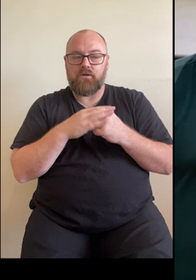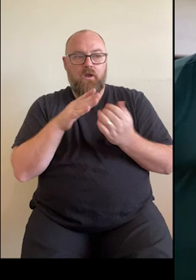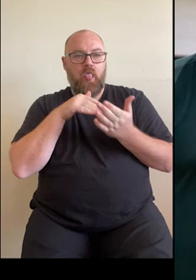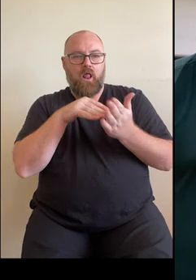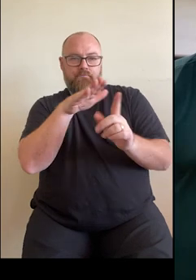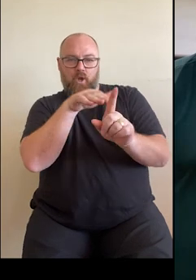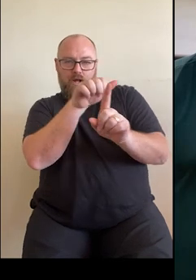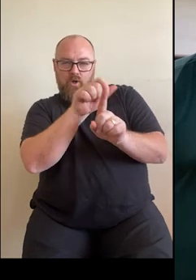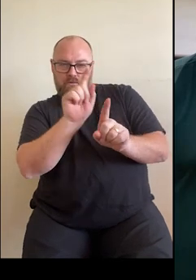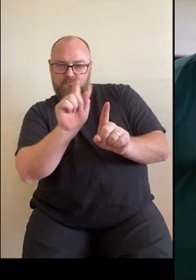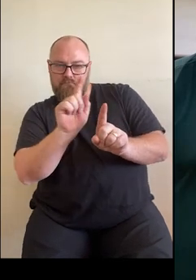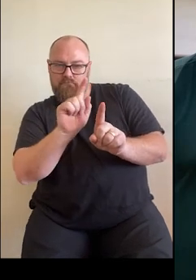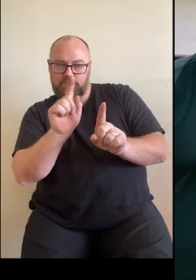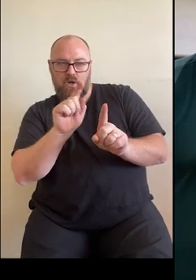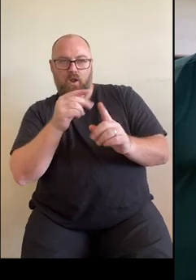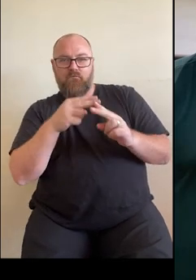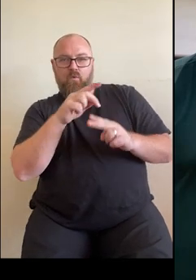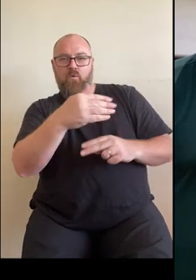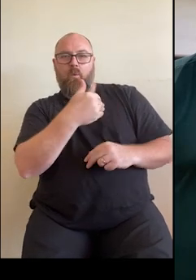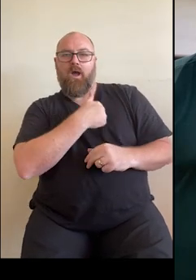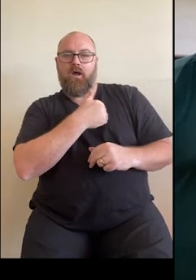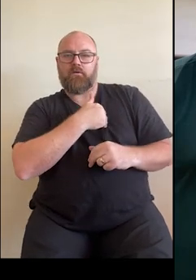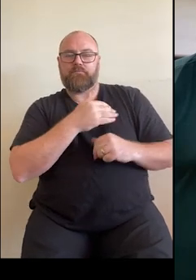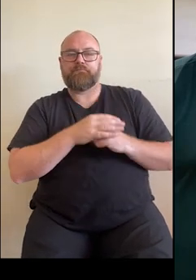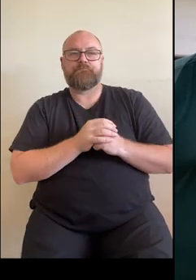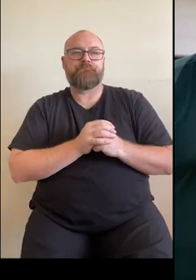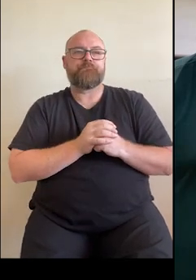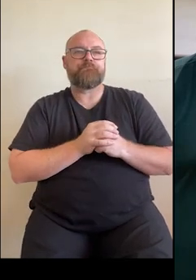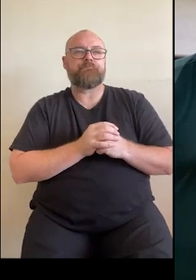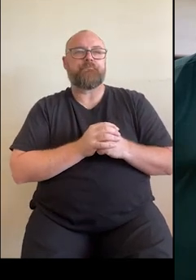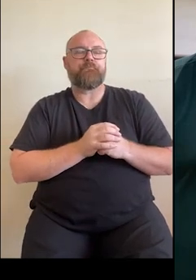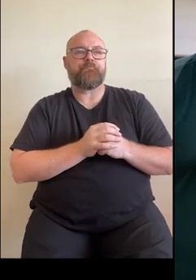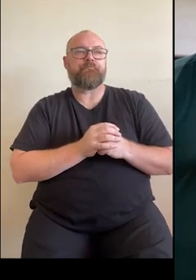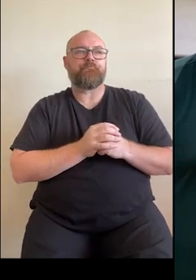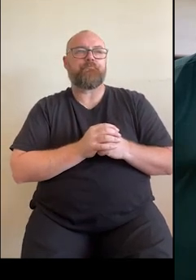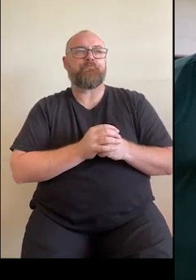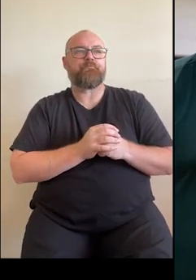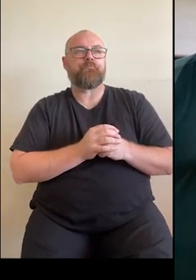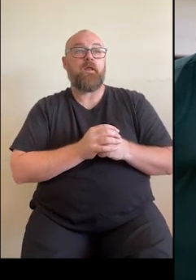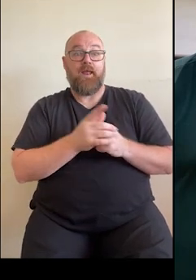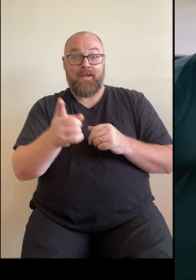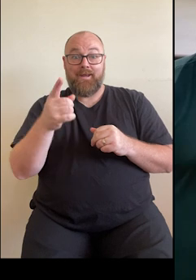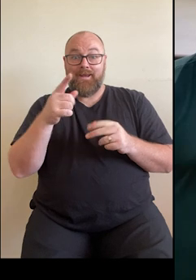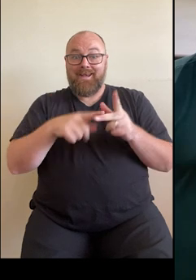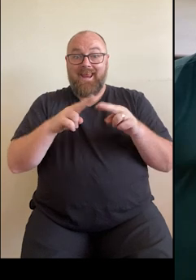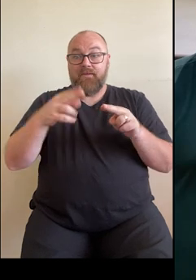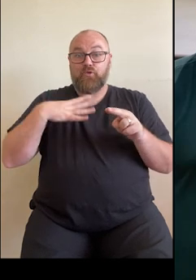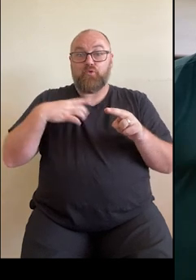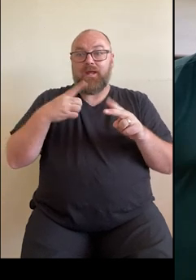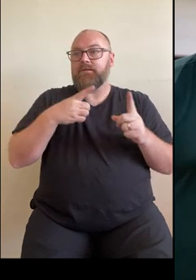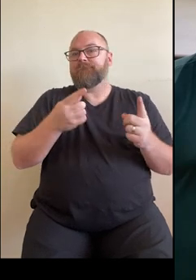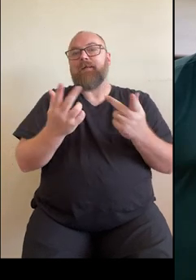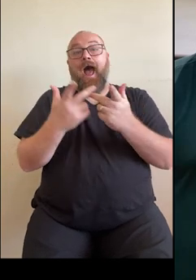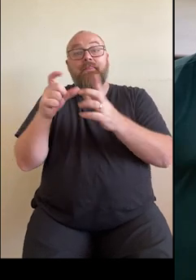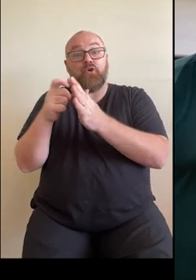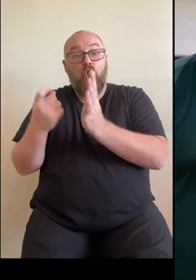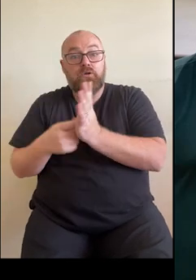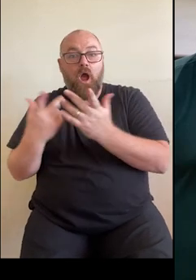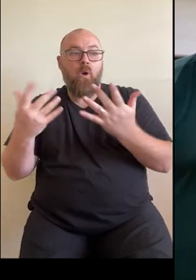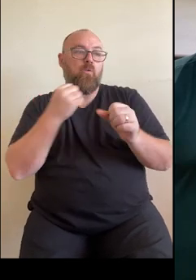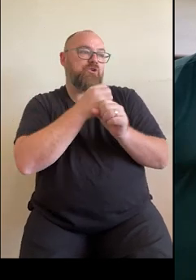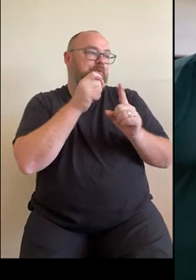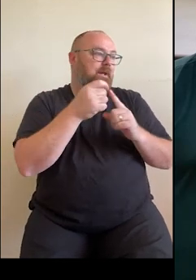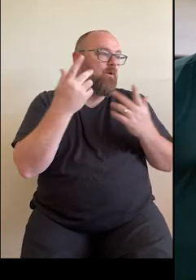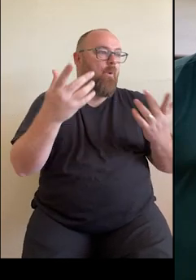diagnosis and treatment of heart related emergencies. Then if you require care from a different healthcare provider such as a